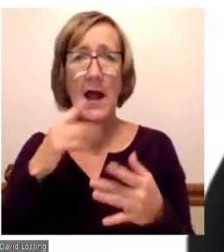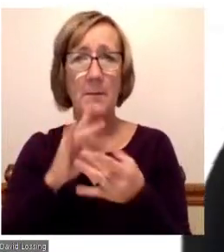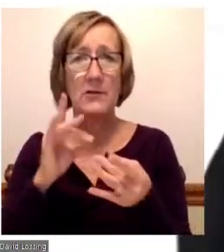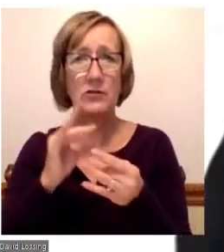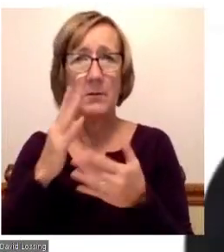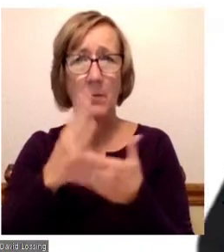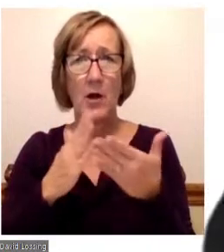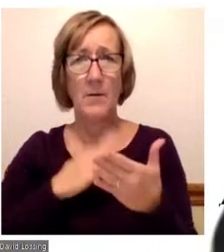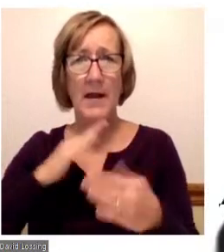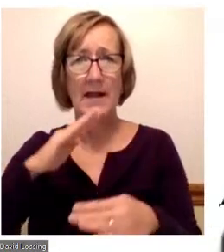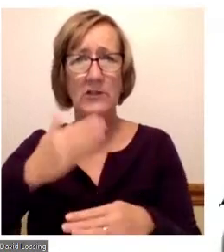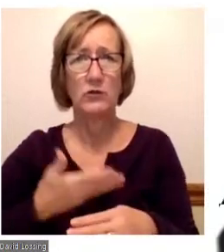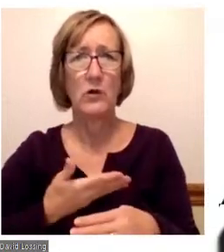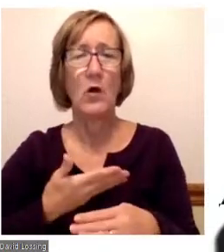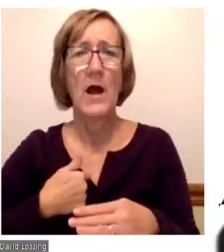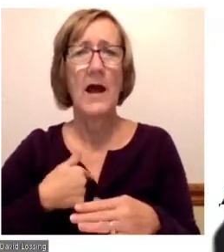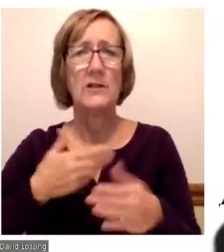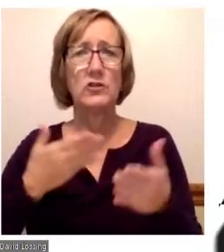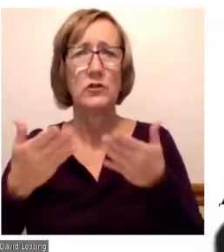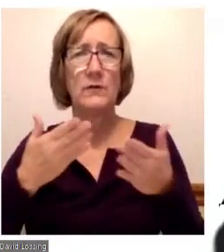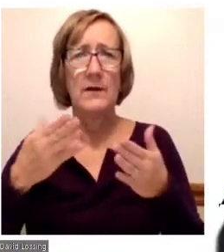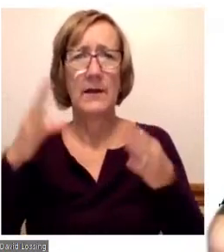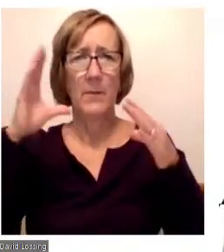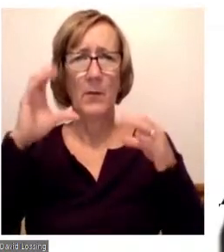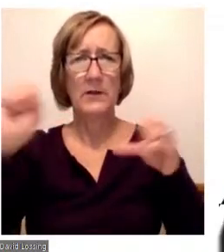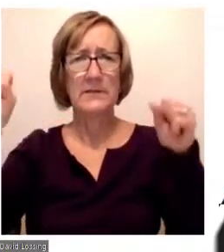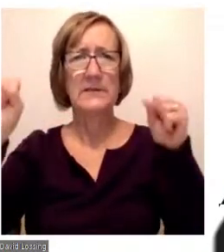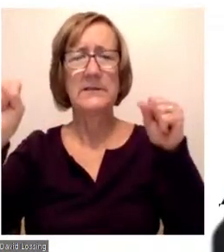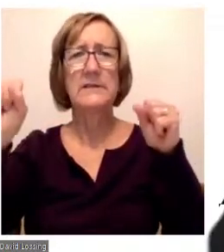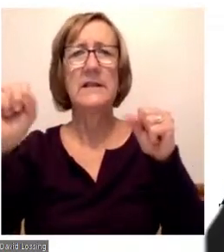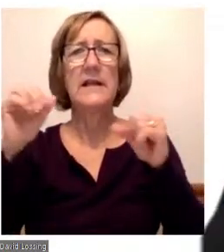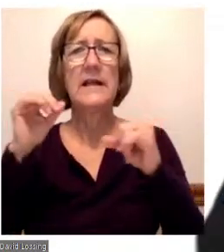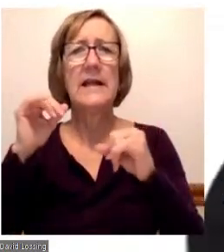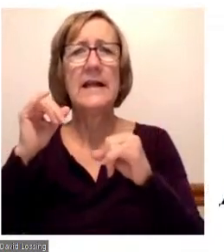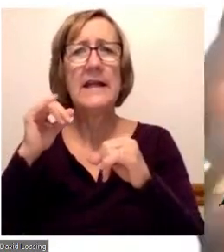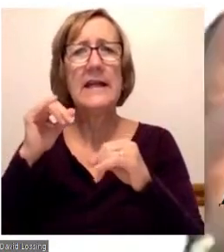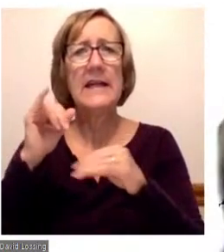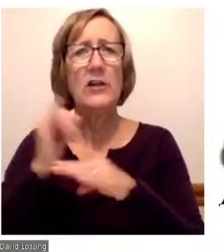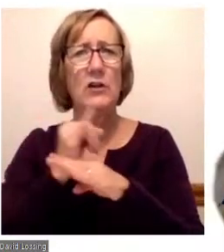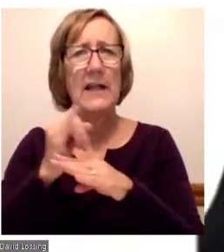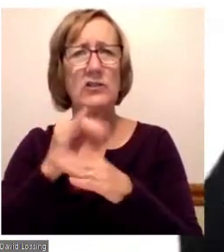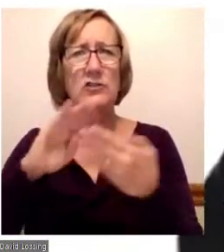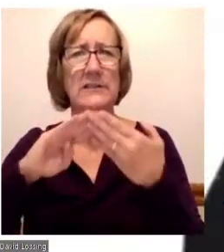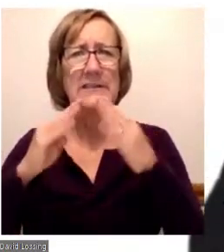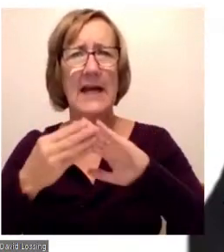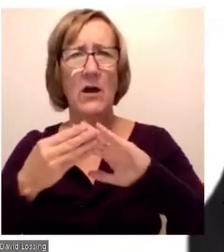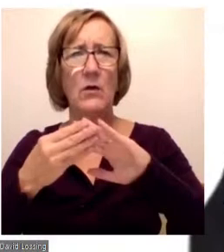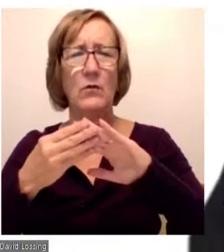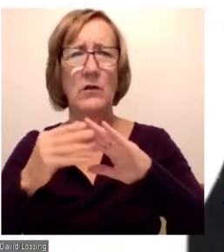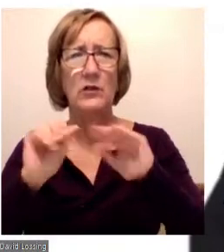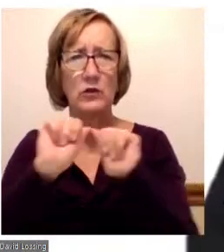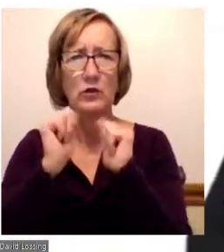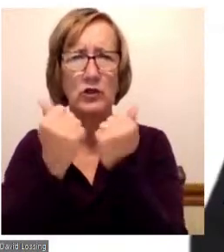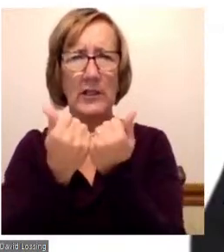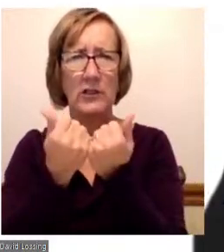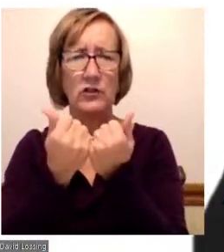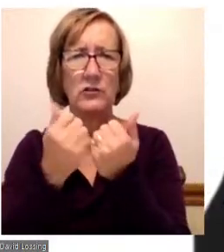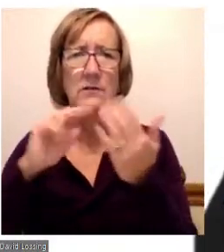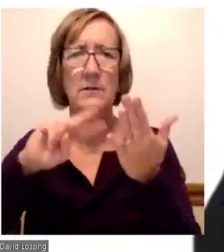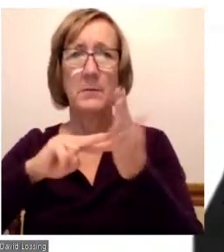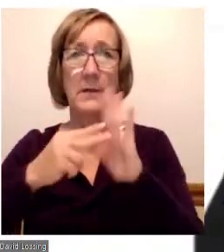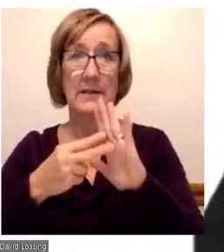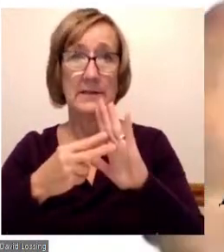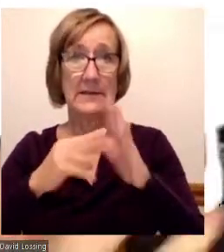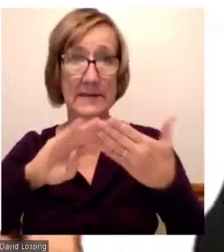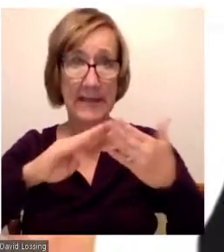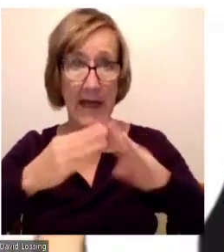I served as the president of what's called the International Town Gown Association. It's that link between the town where the college is